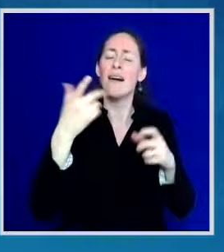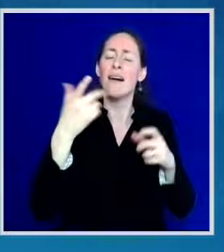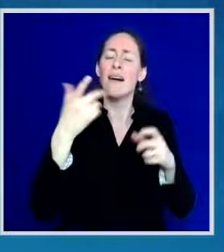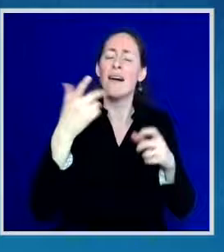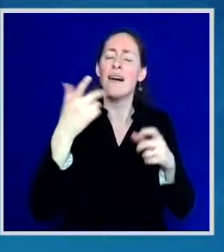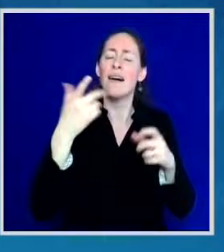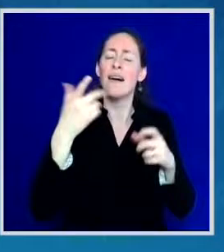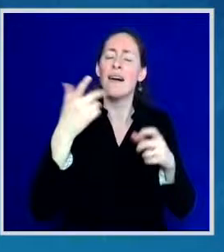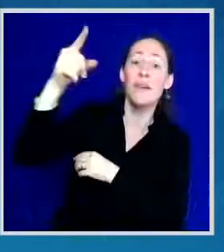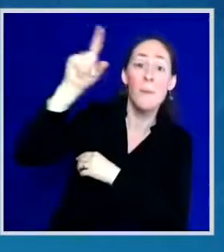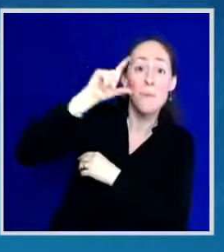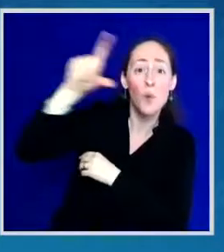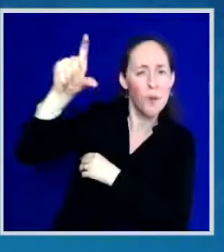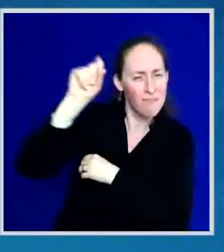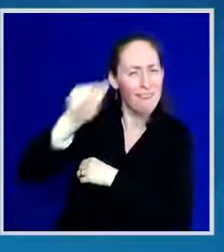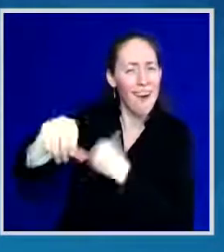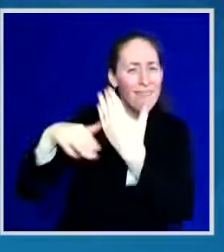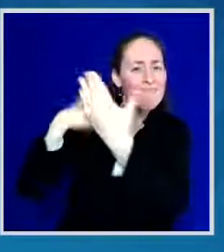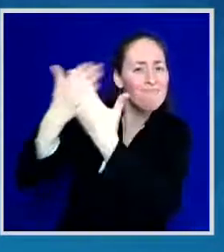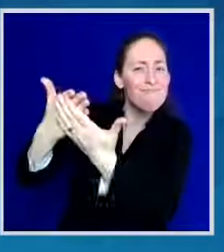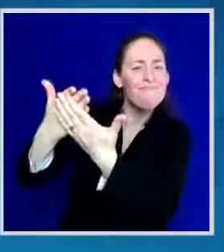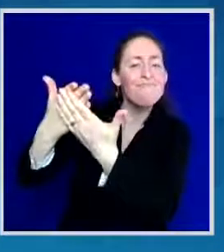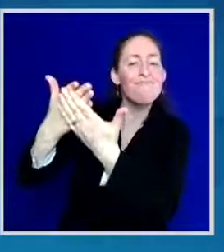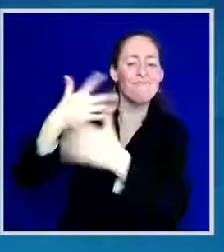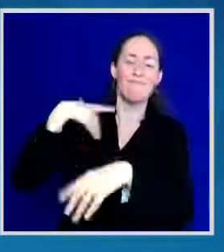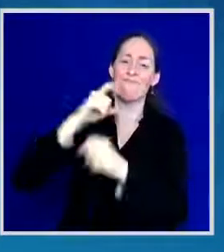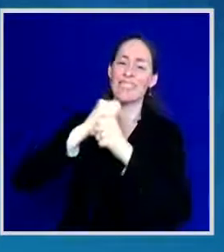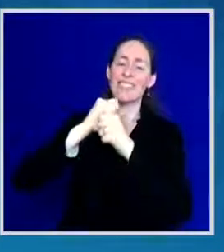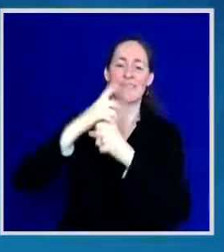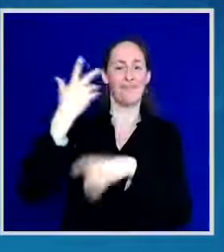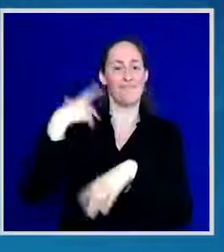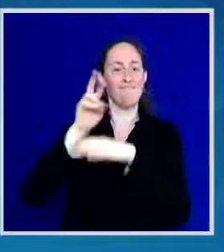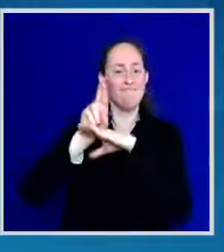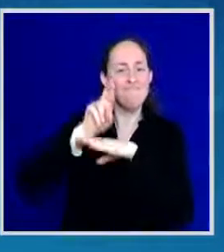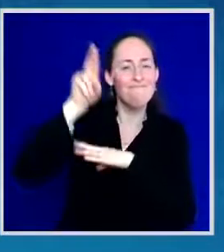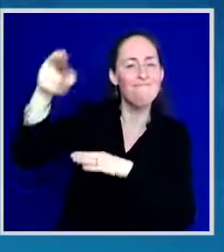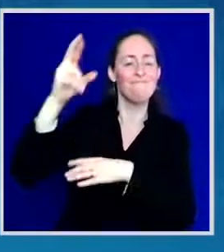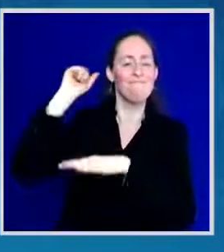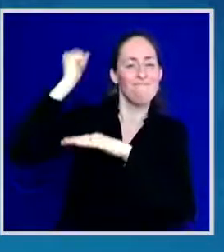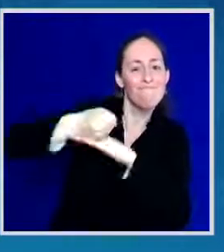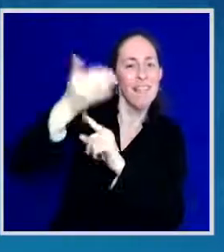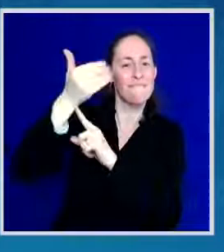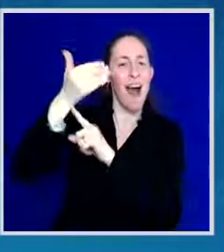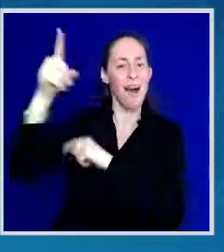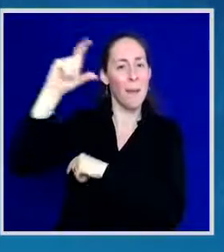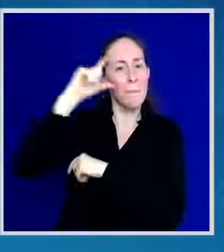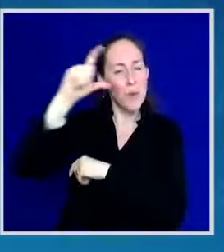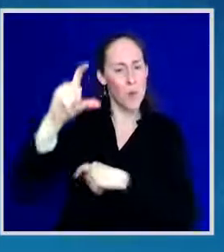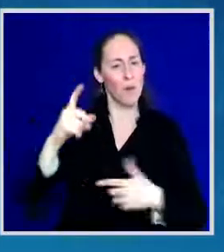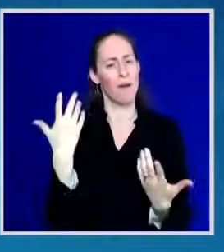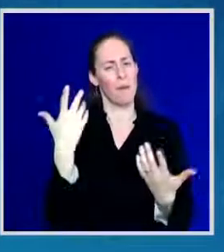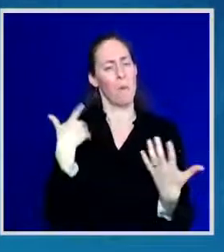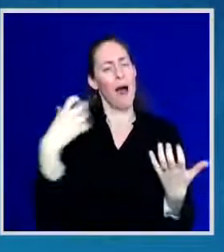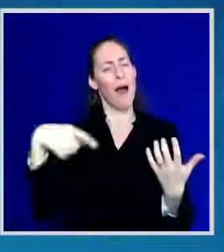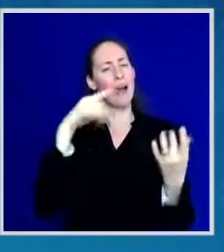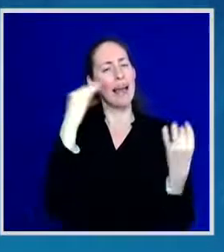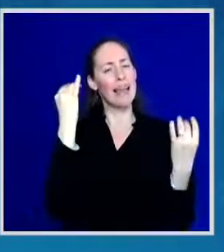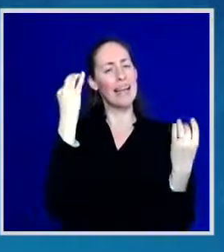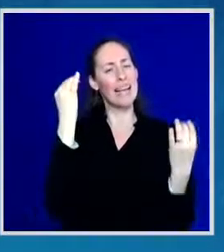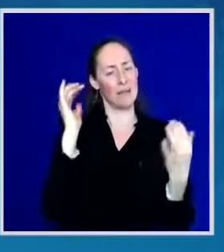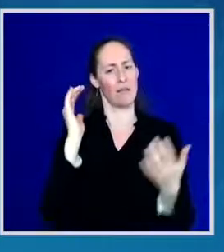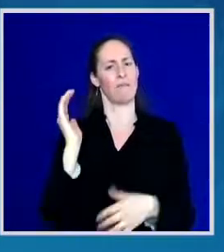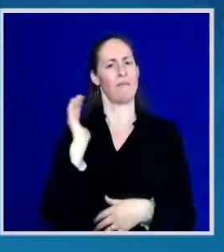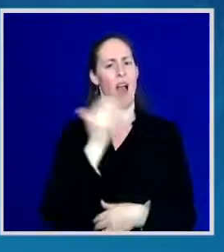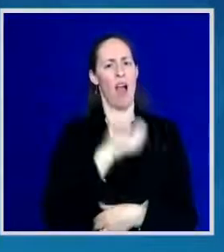flag on it. So for a minute, let's go back to where our nation was 100 days ago.